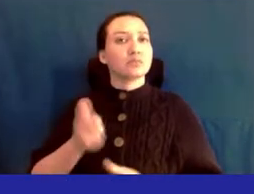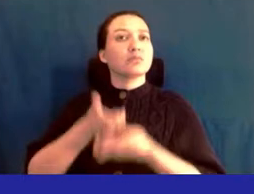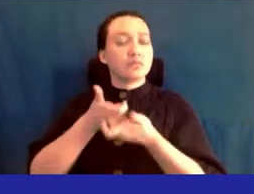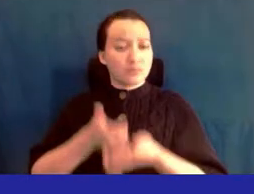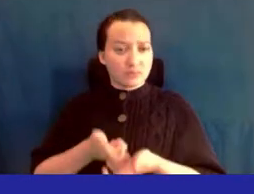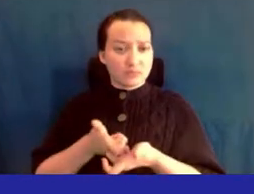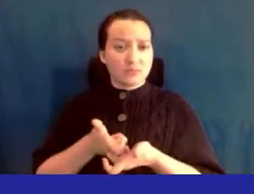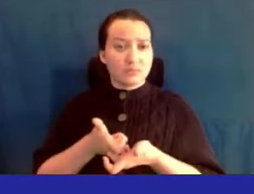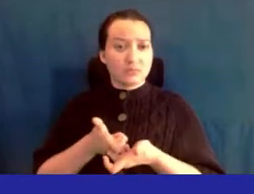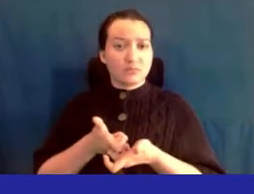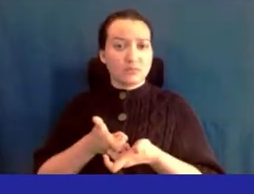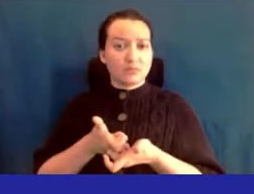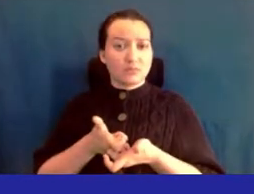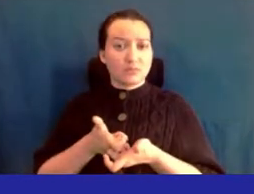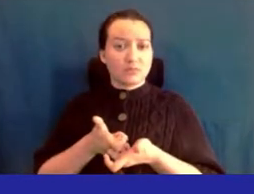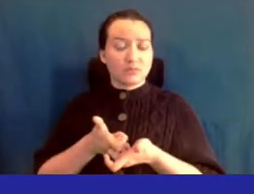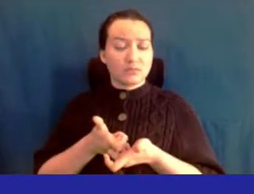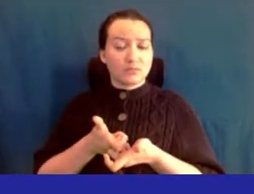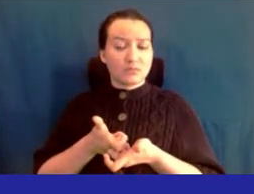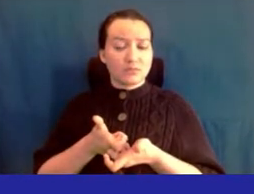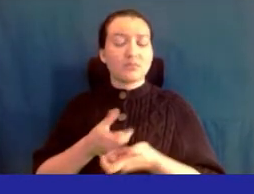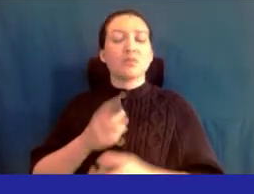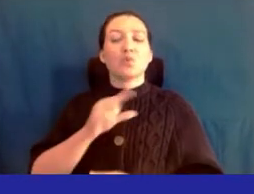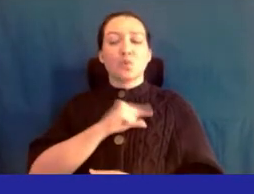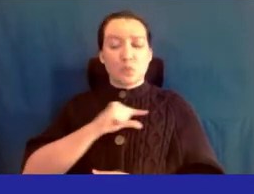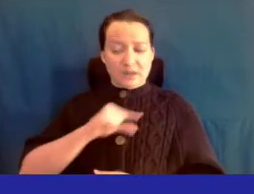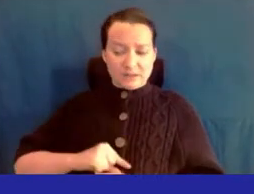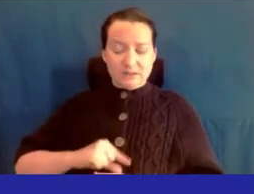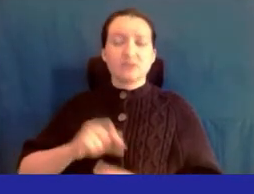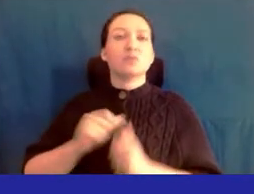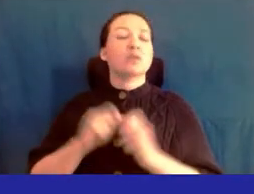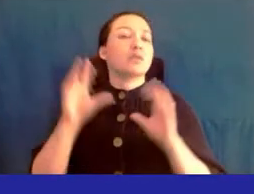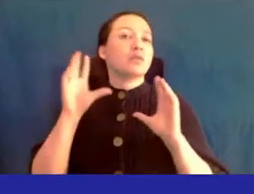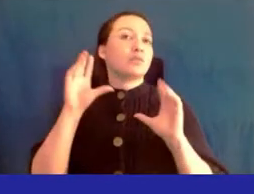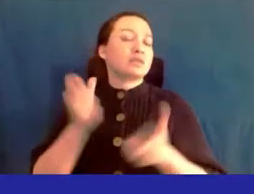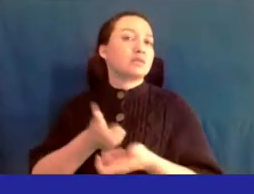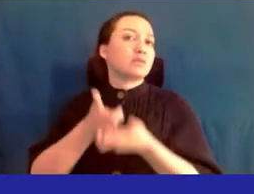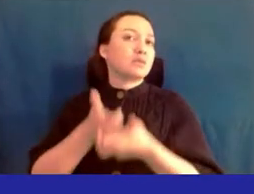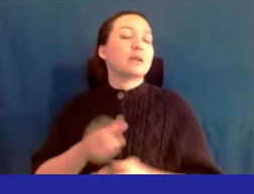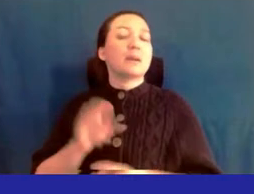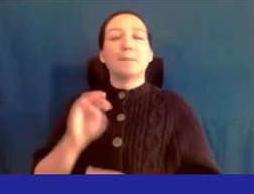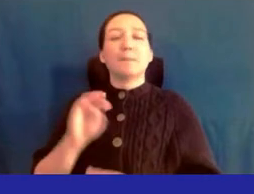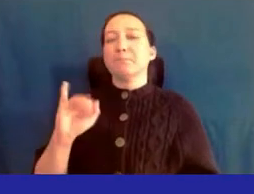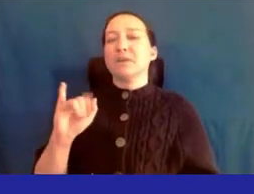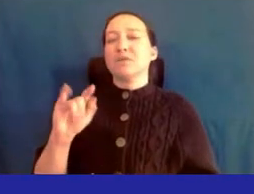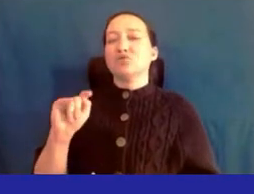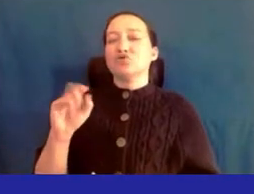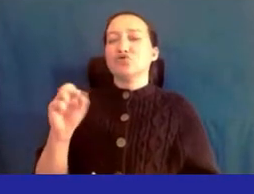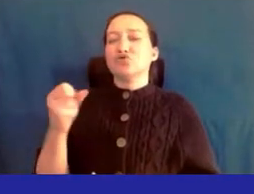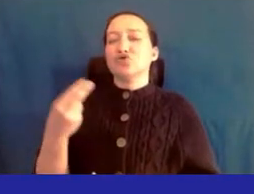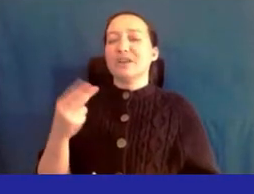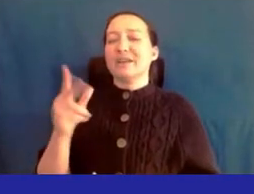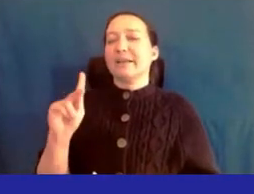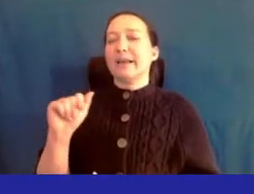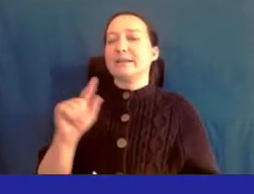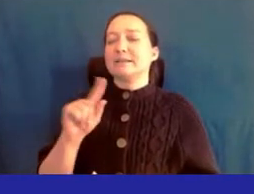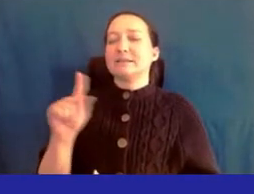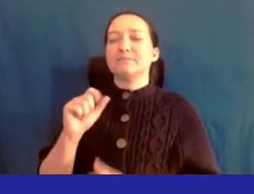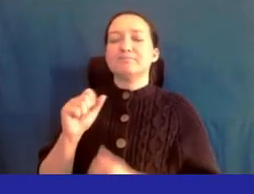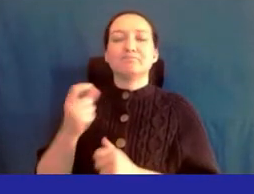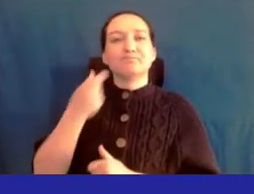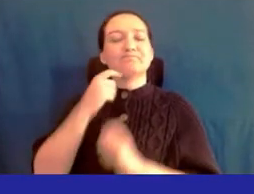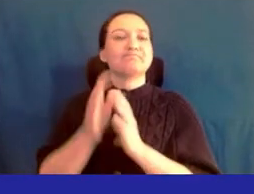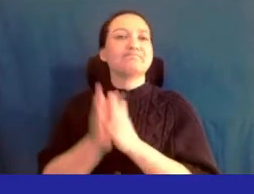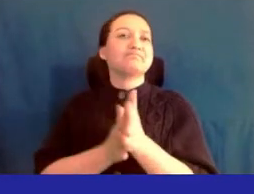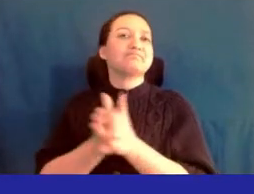queens is also formally in accordance with our president mitch cats recent initiative known